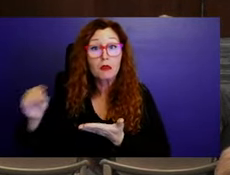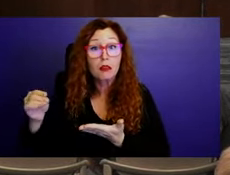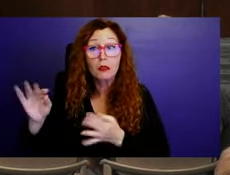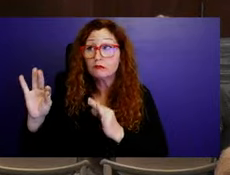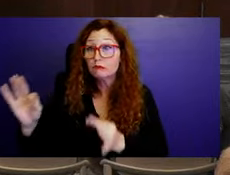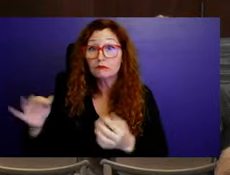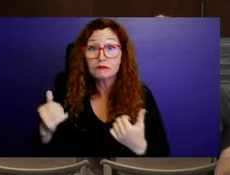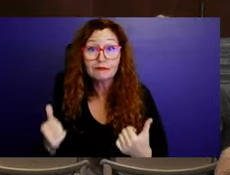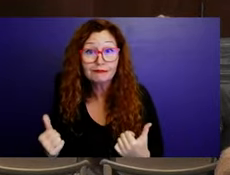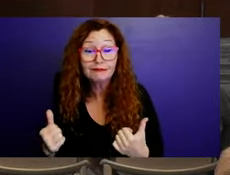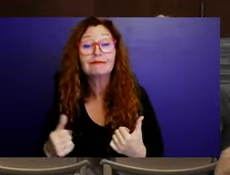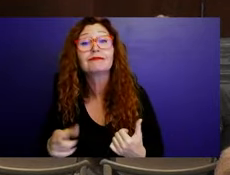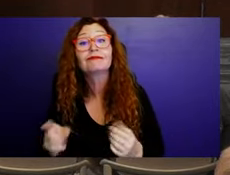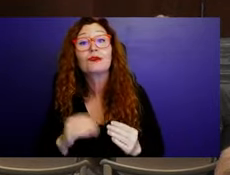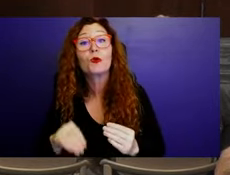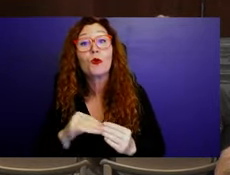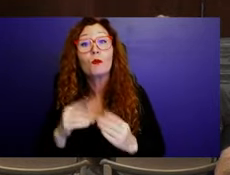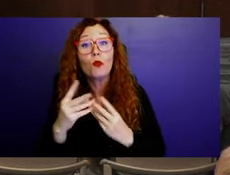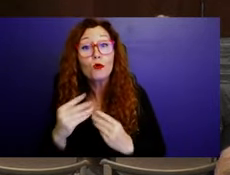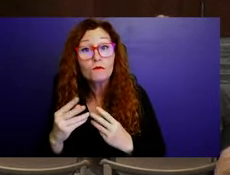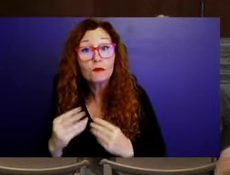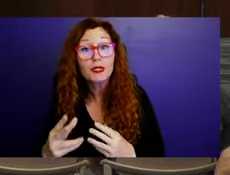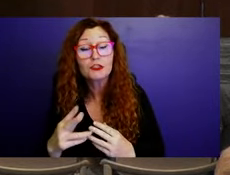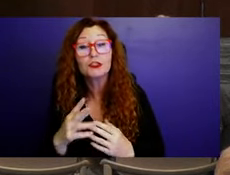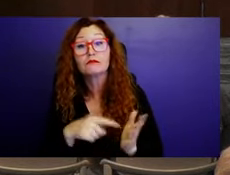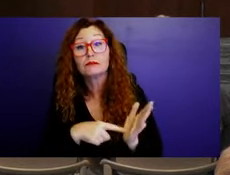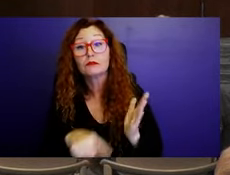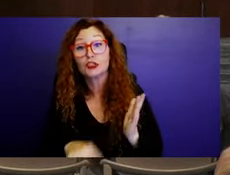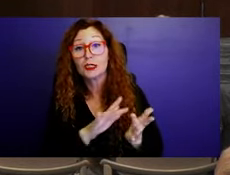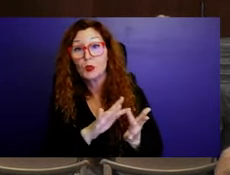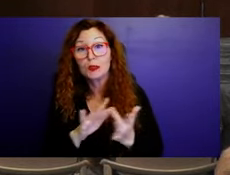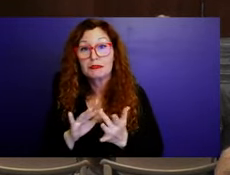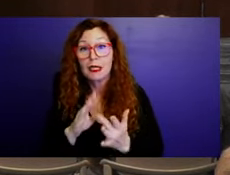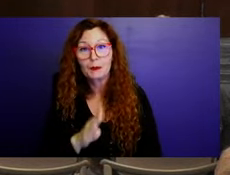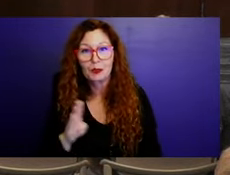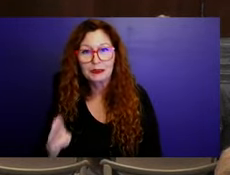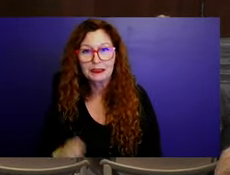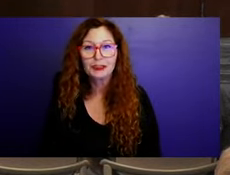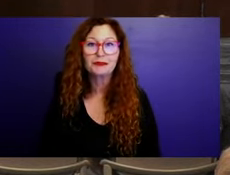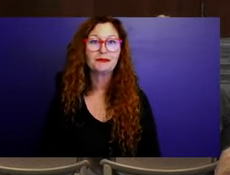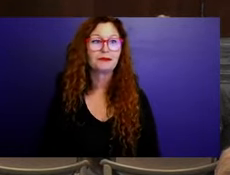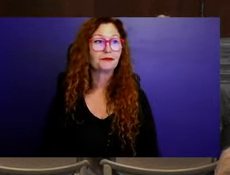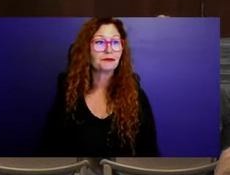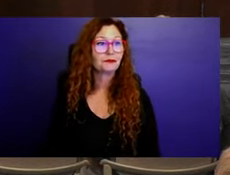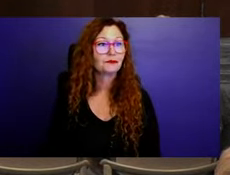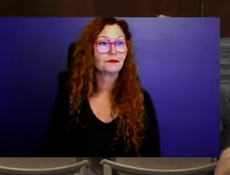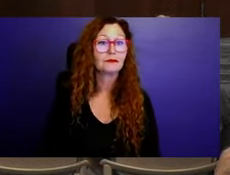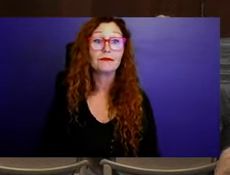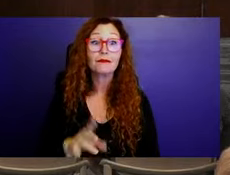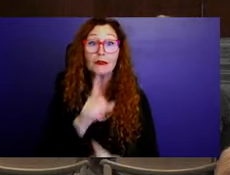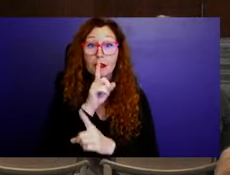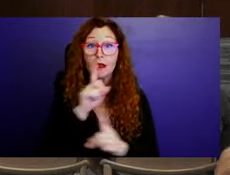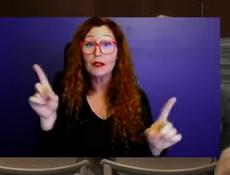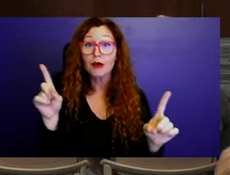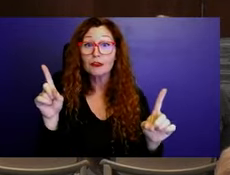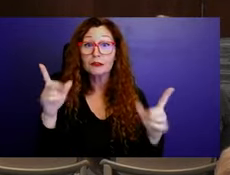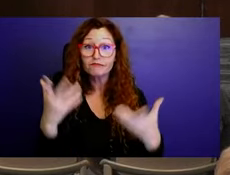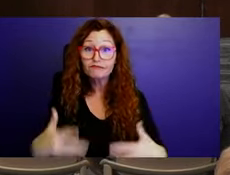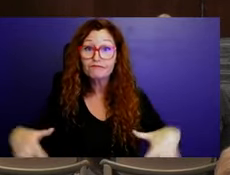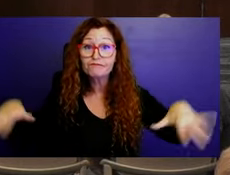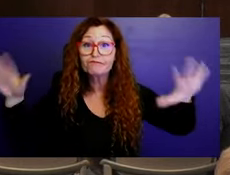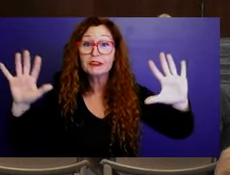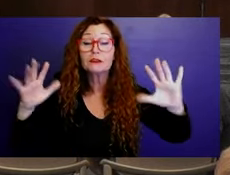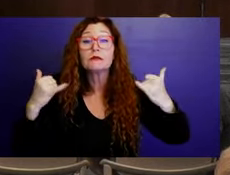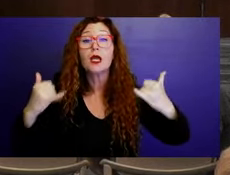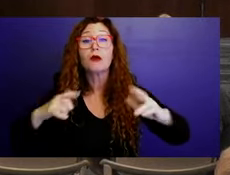-beach.org. And with that, that concludes all of the announcements. We're going to turn now to public audience,